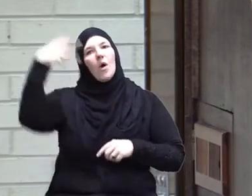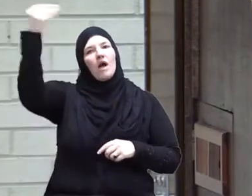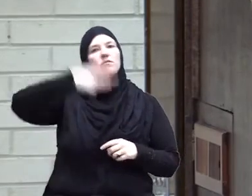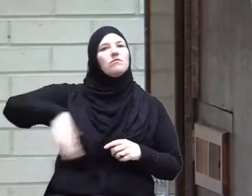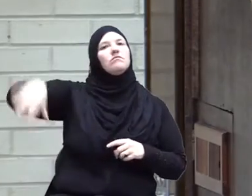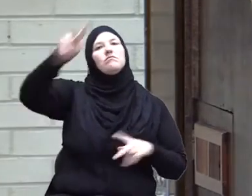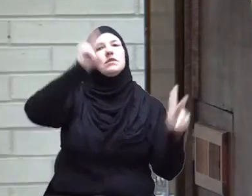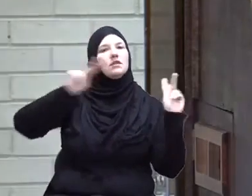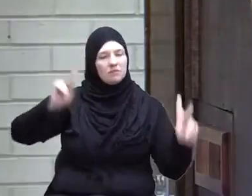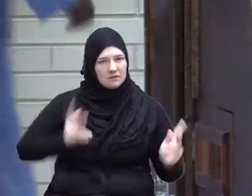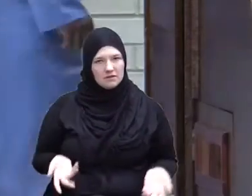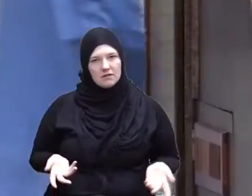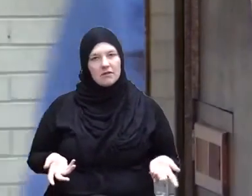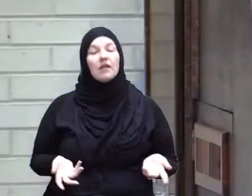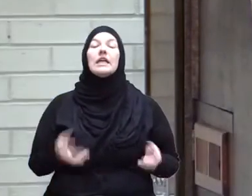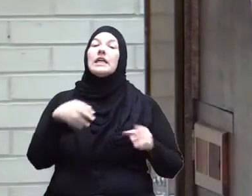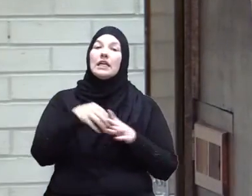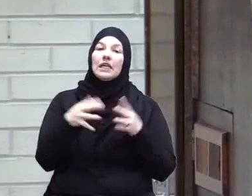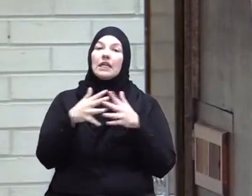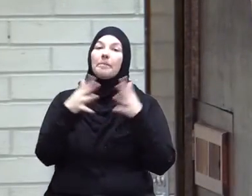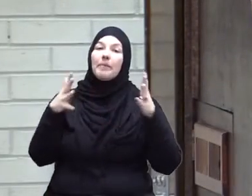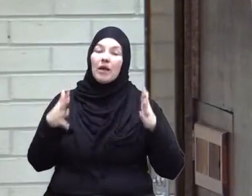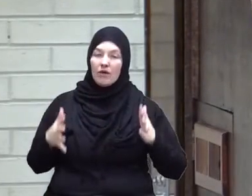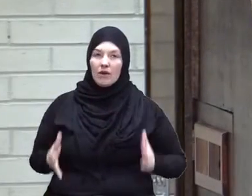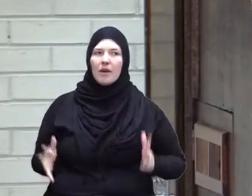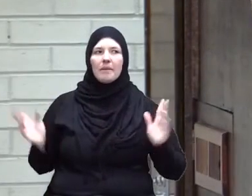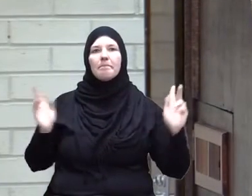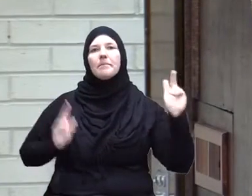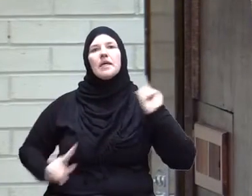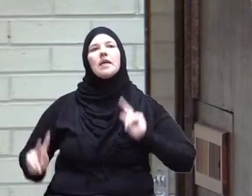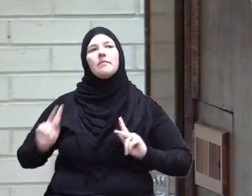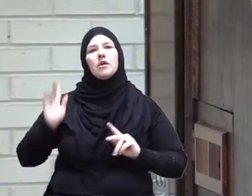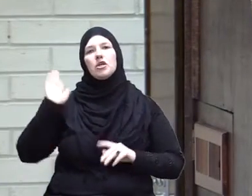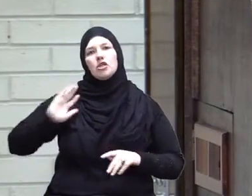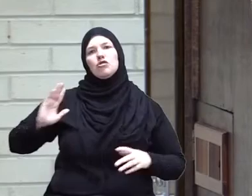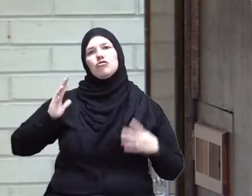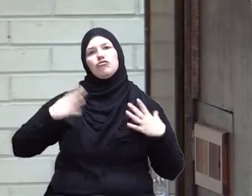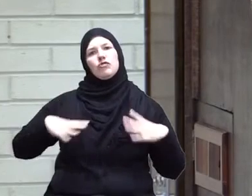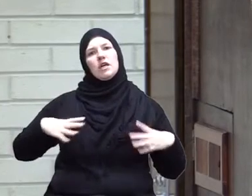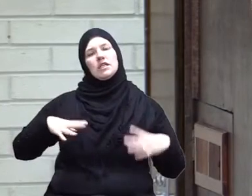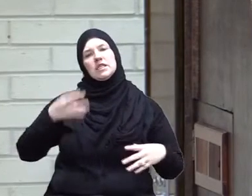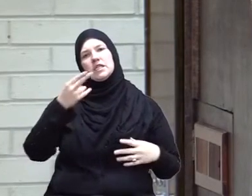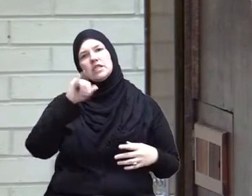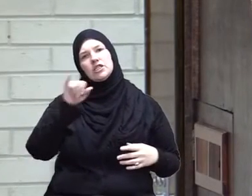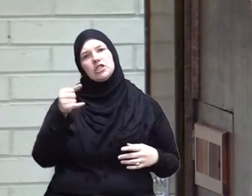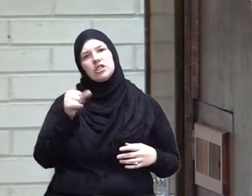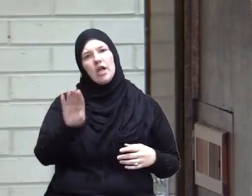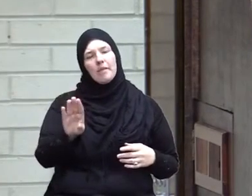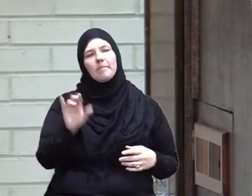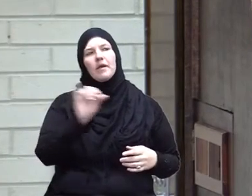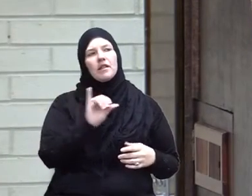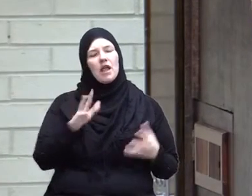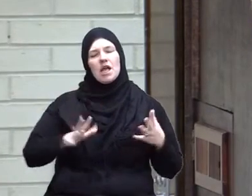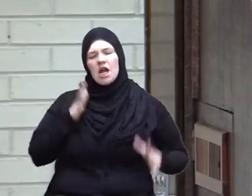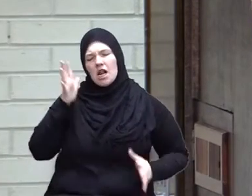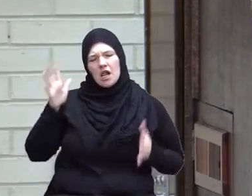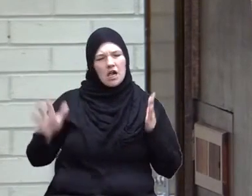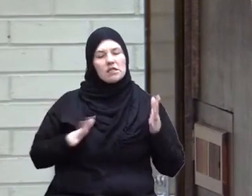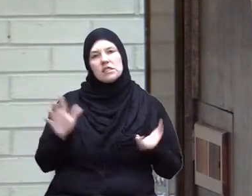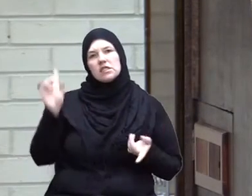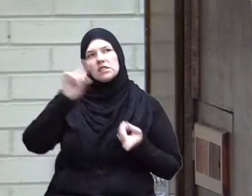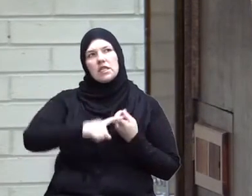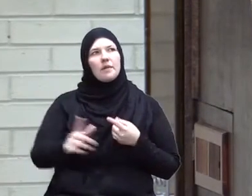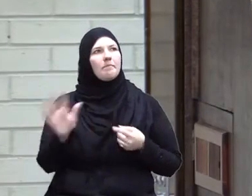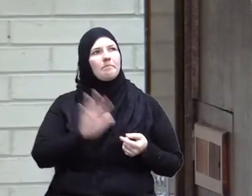and in America people used to dress hijab like dresses up until about